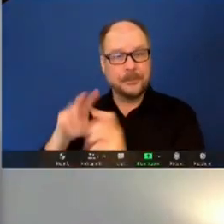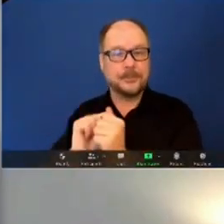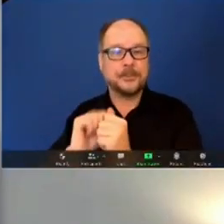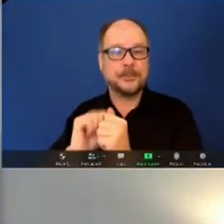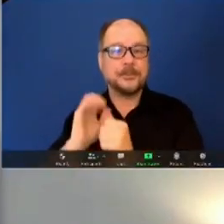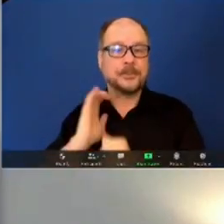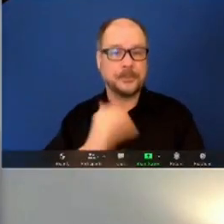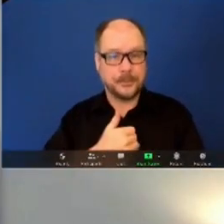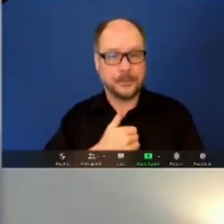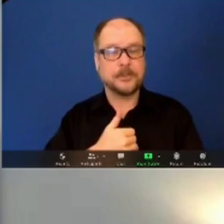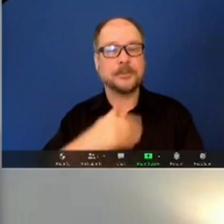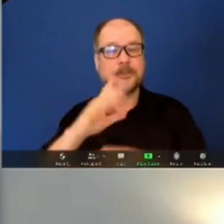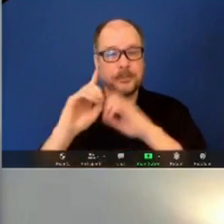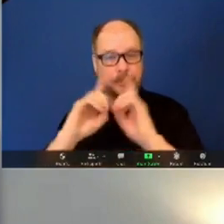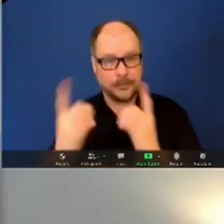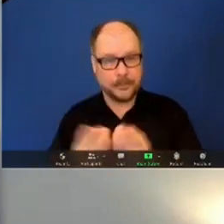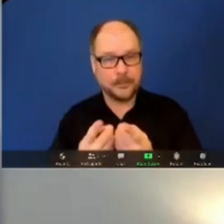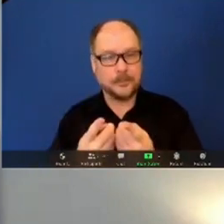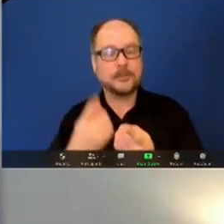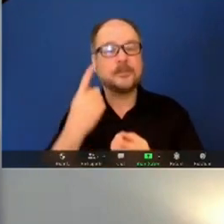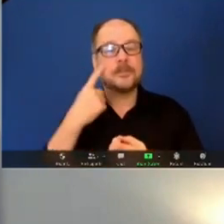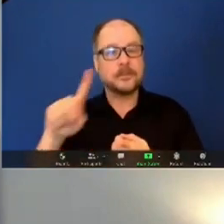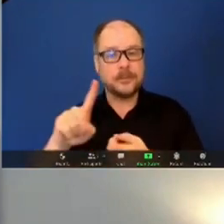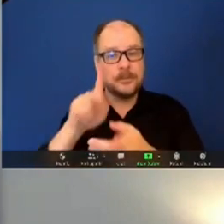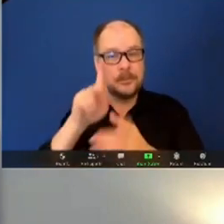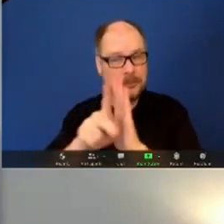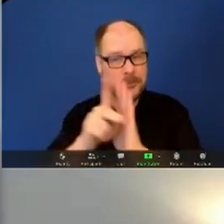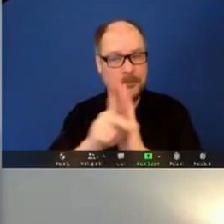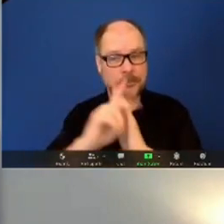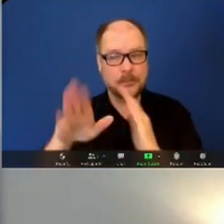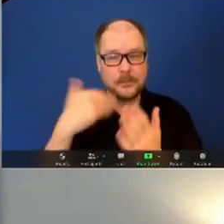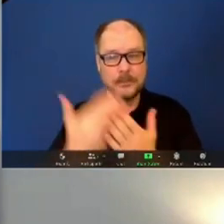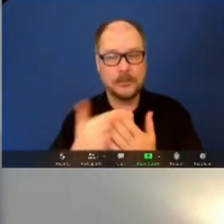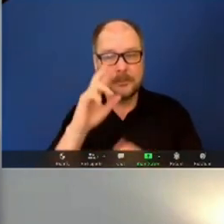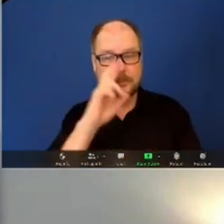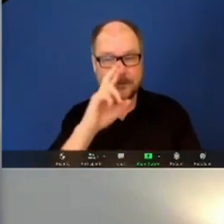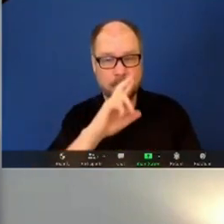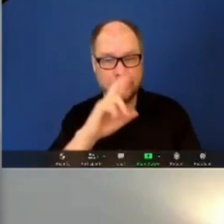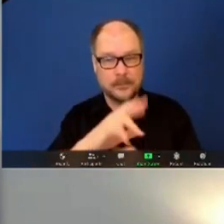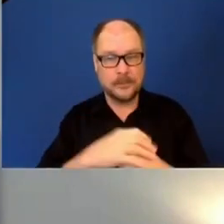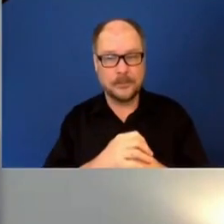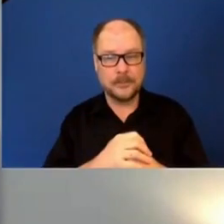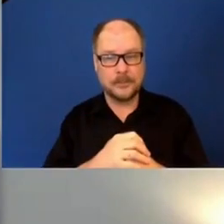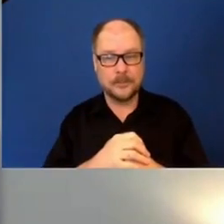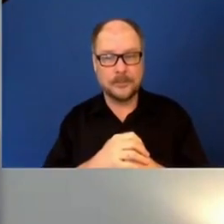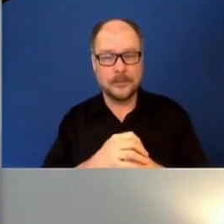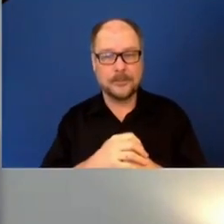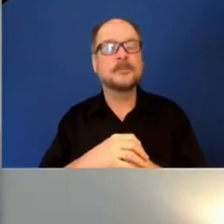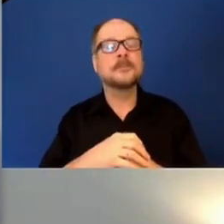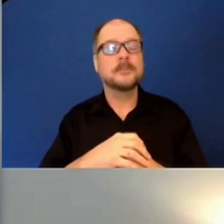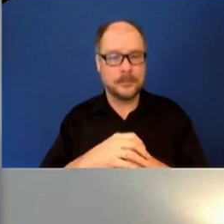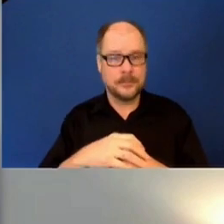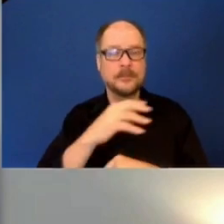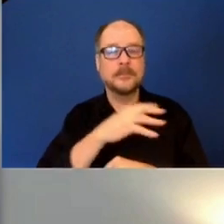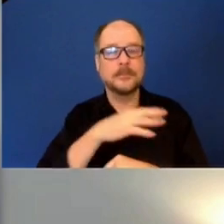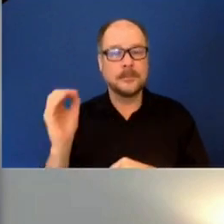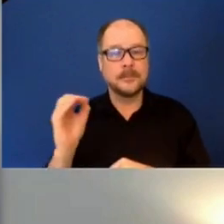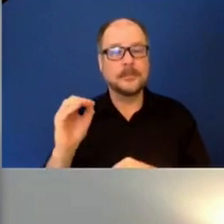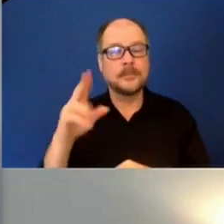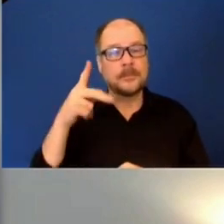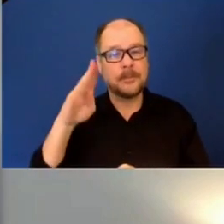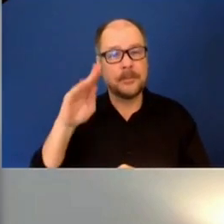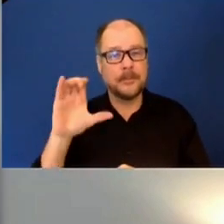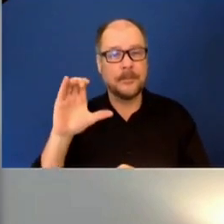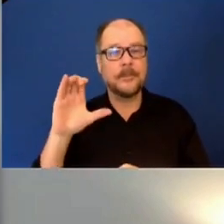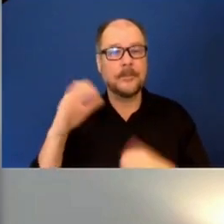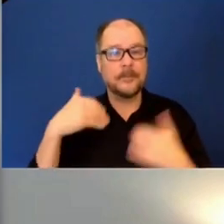Once the plan is approved, eradication can begin and the work will be monitored and inspected by public health. The guests